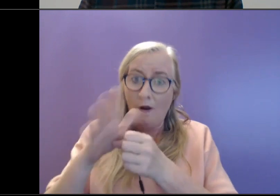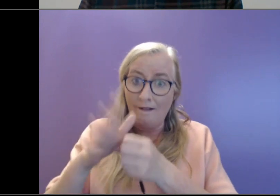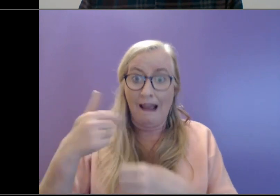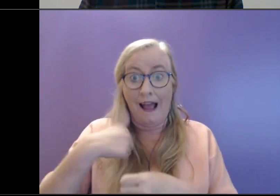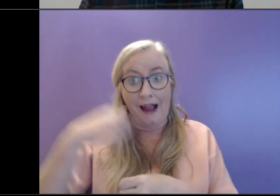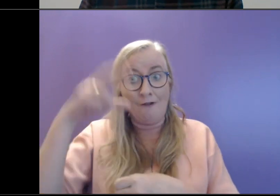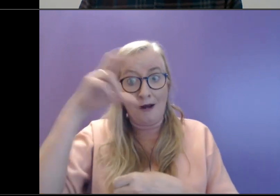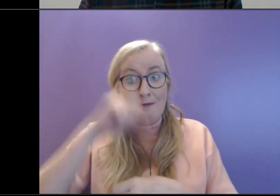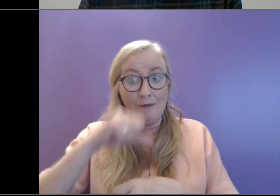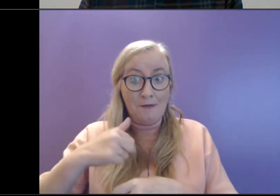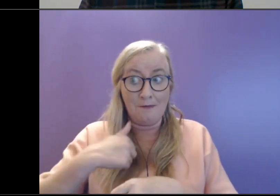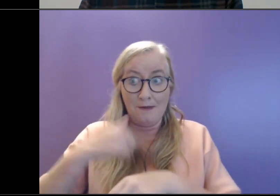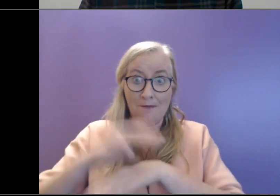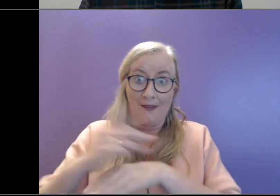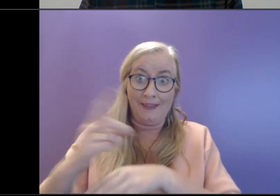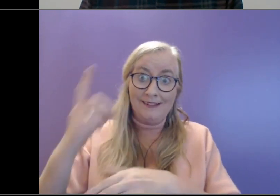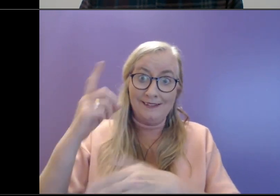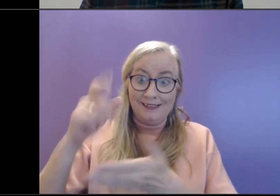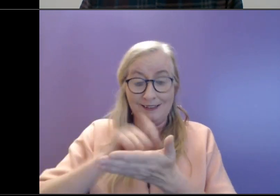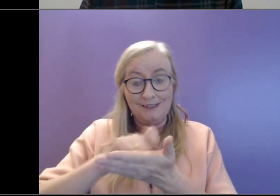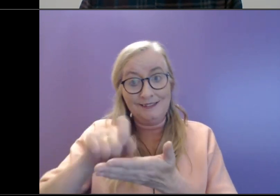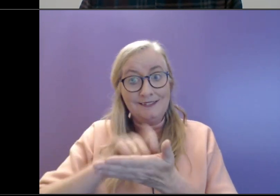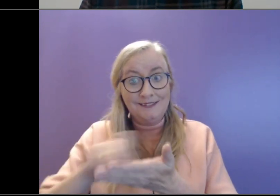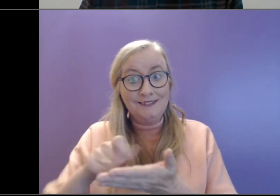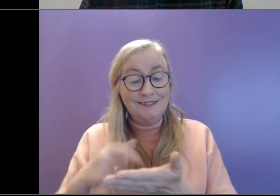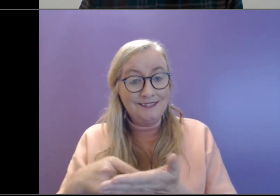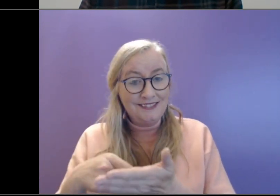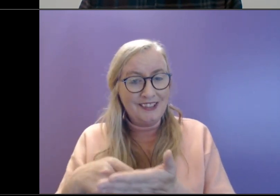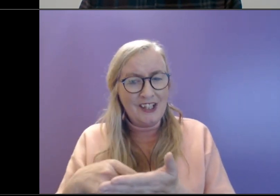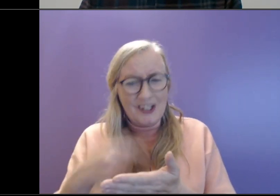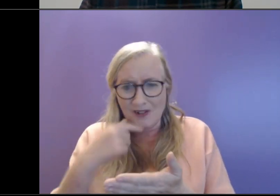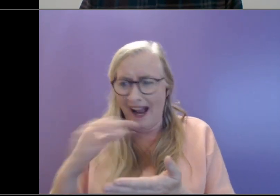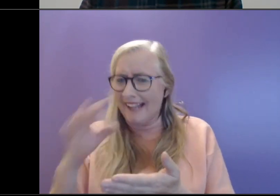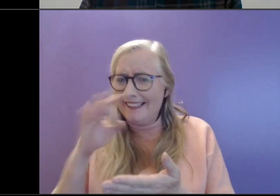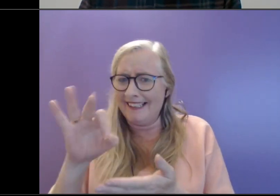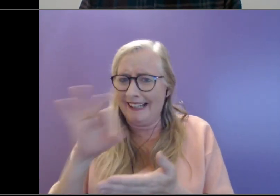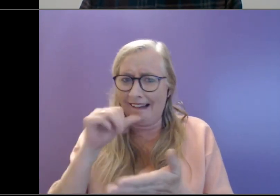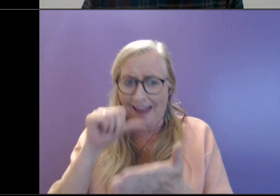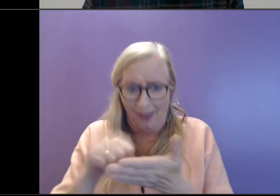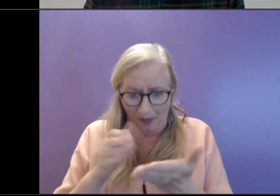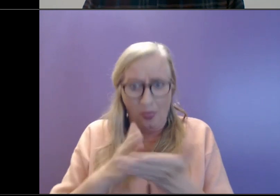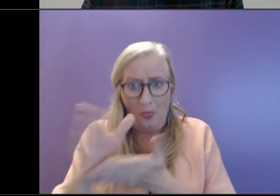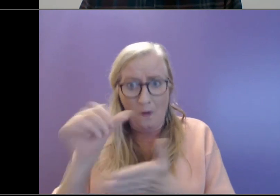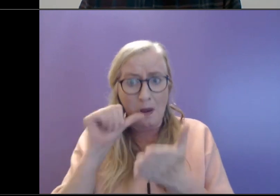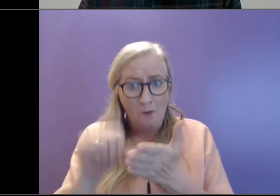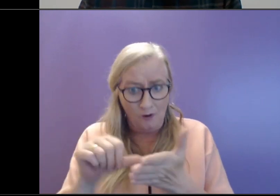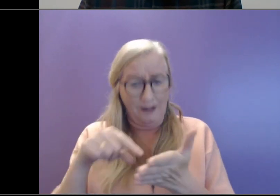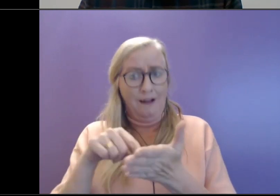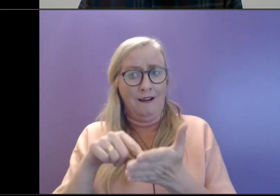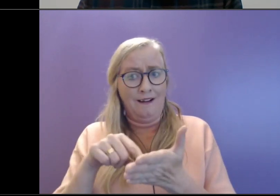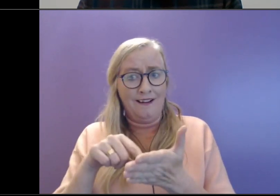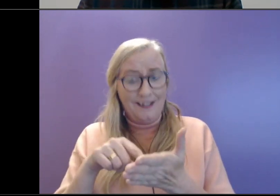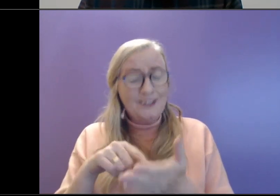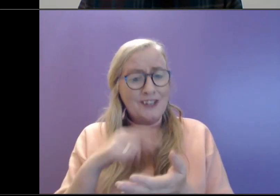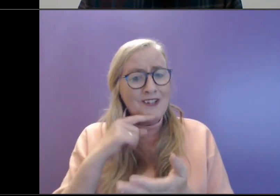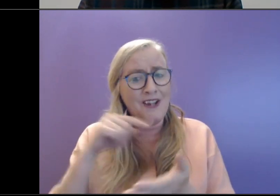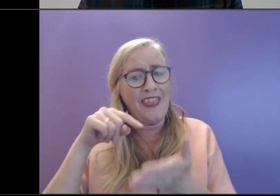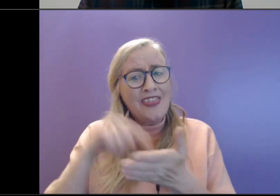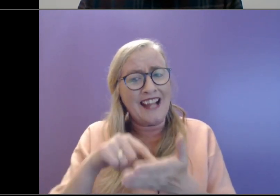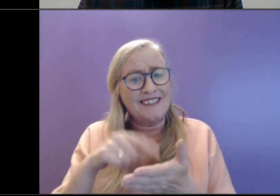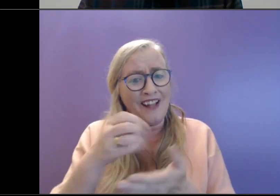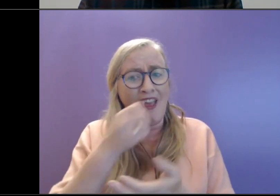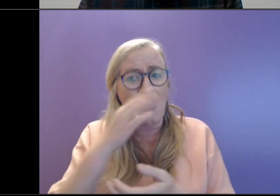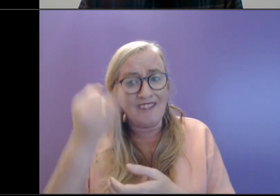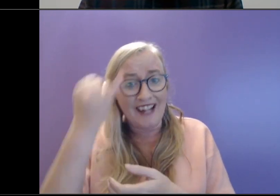you know, from from one of their one good adults that they received this kind of letter through the post and it meant an awful lot. So that's a really lovely suggestion someone's